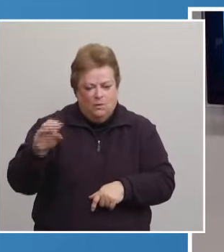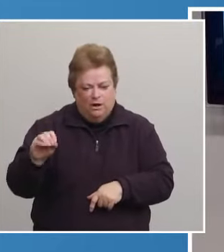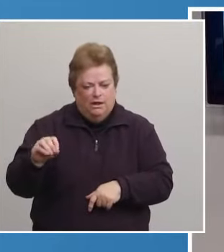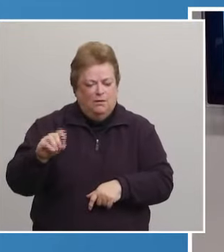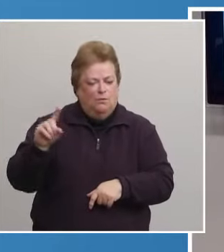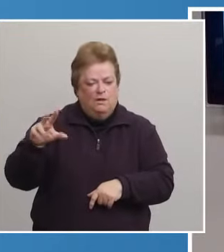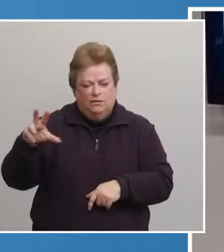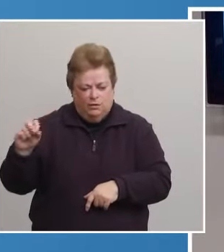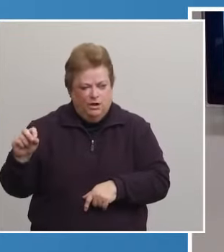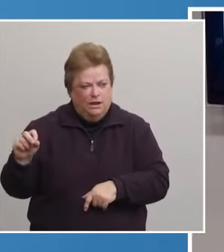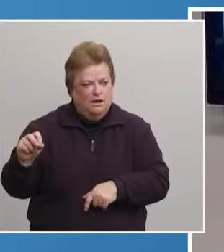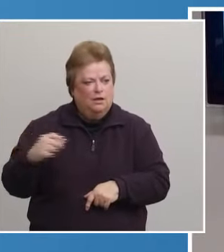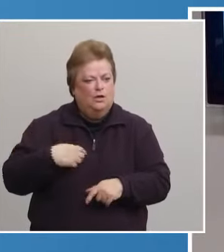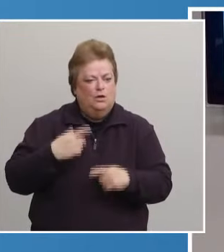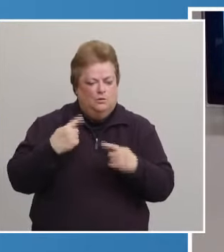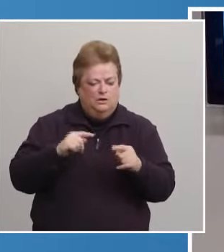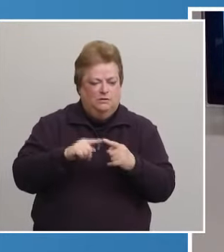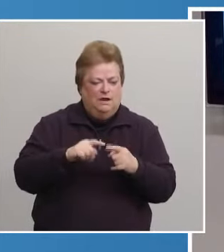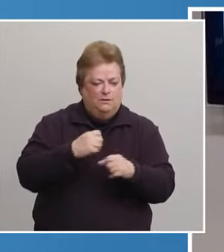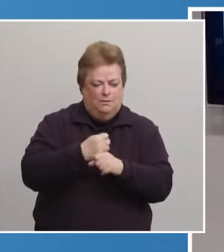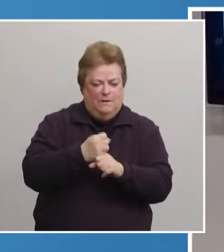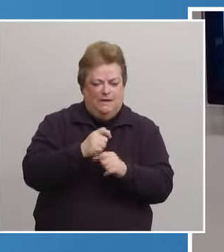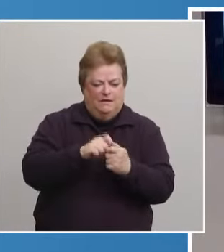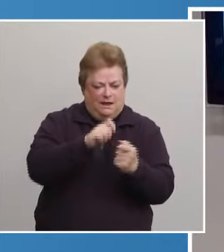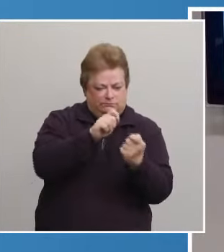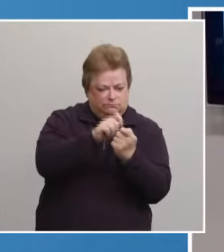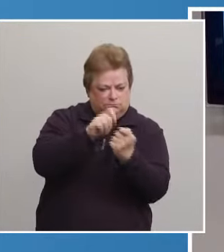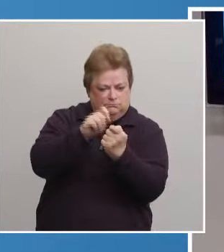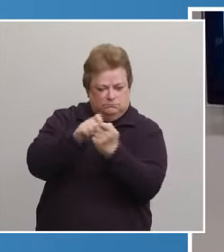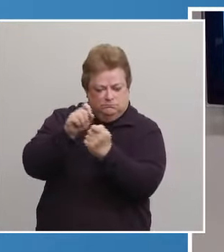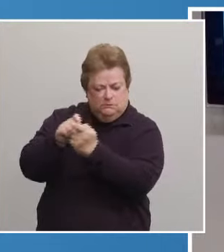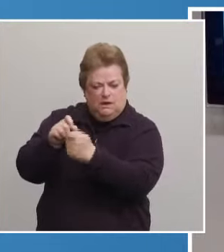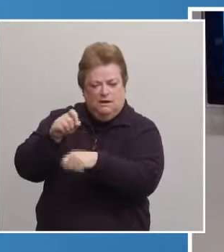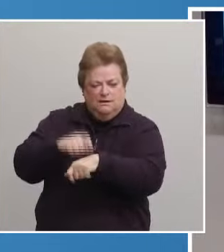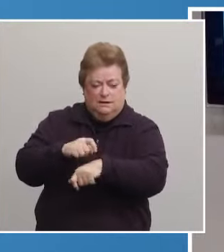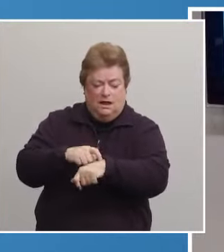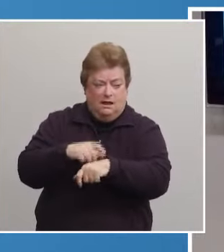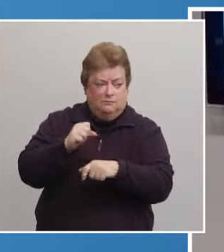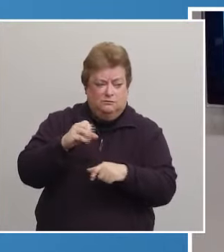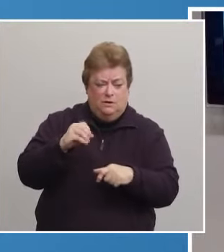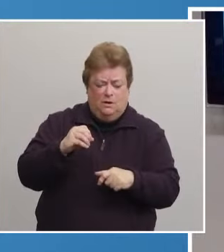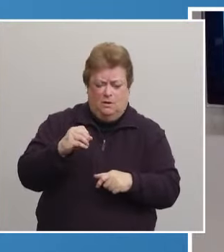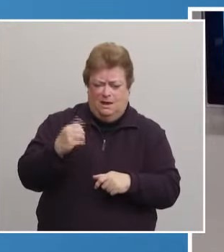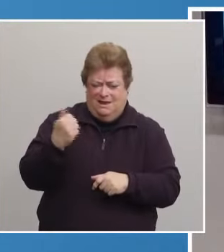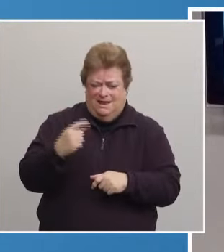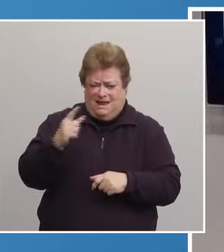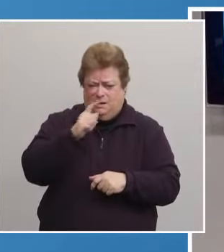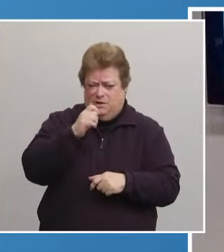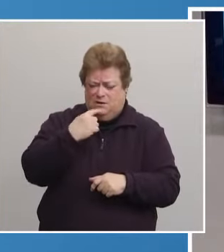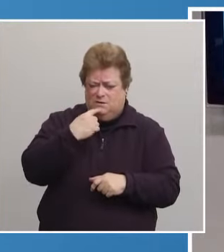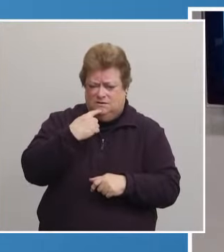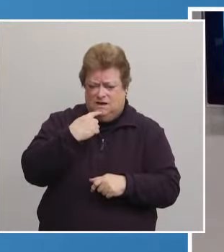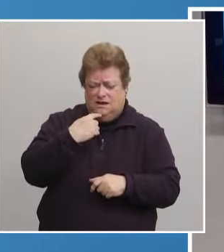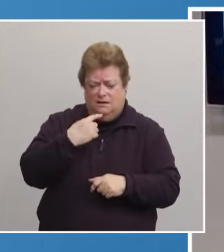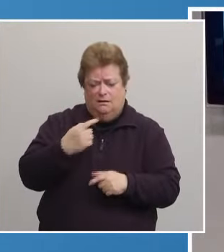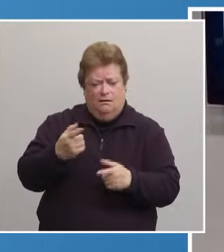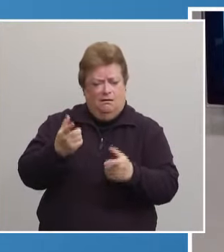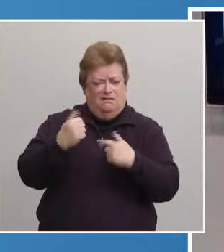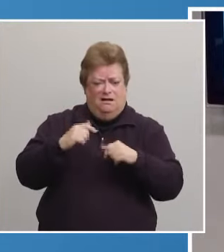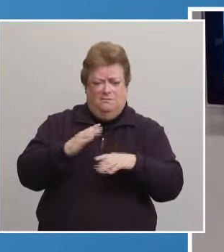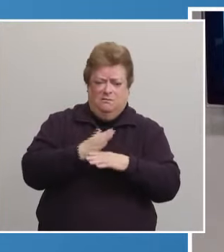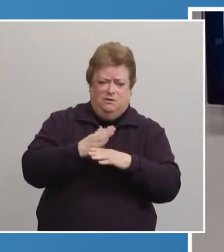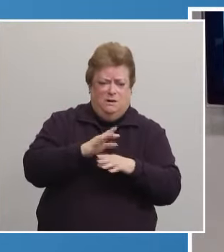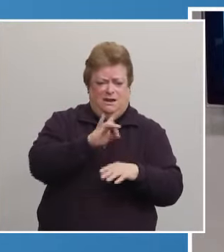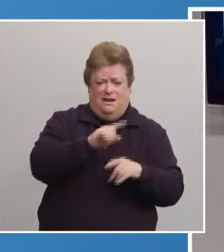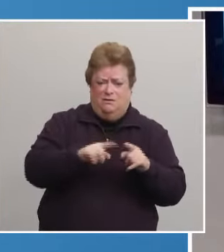130. We try to make it on the hour. So I'm, I'm confused that anybody would say they were told to come in between eight and